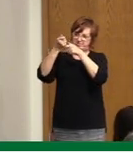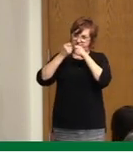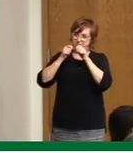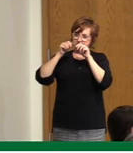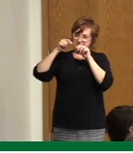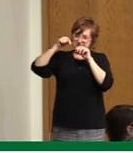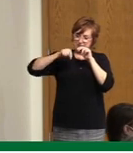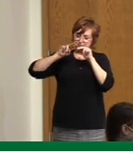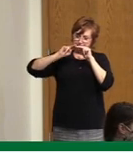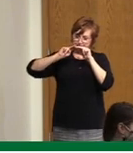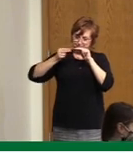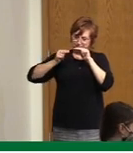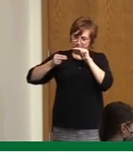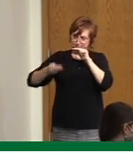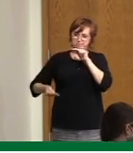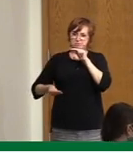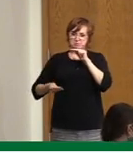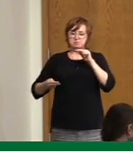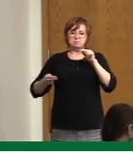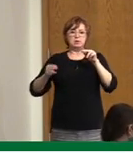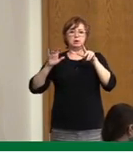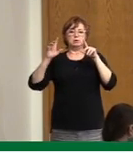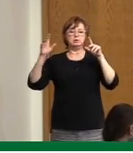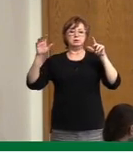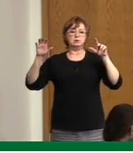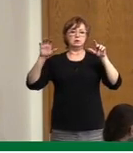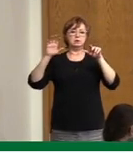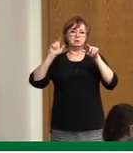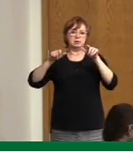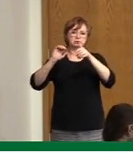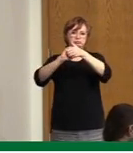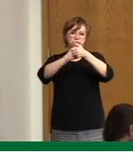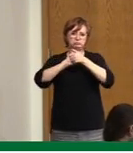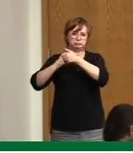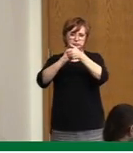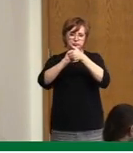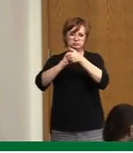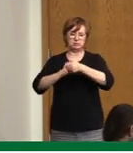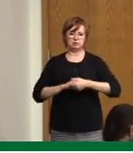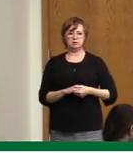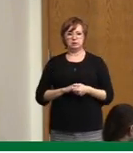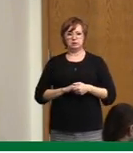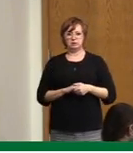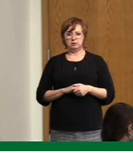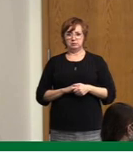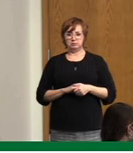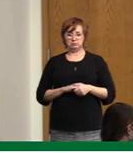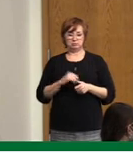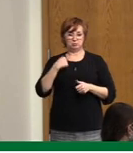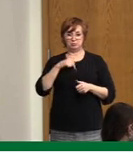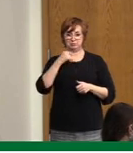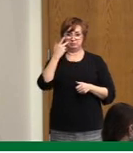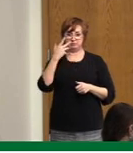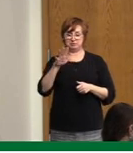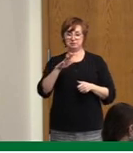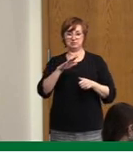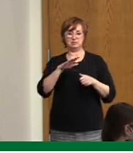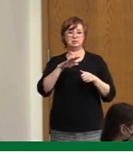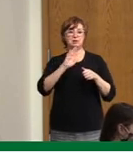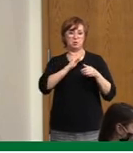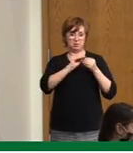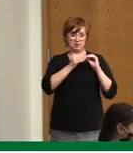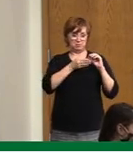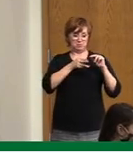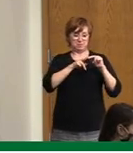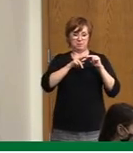now, like I said in that initial map, we are trending very much towards a higher surge. There's some slight early signs